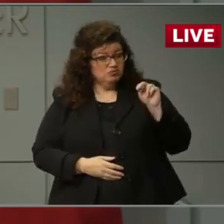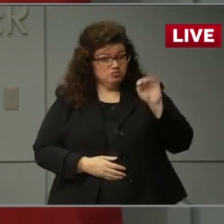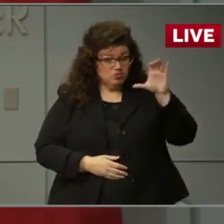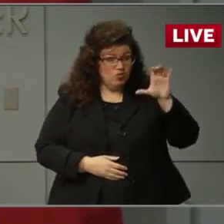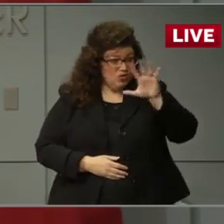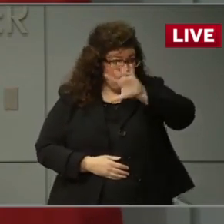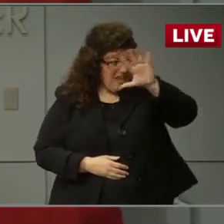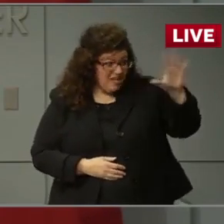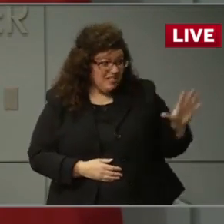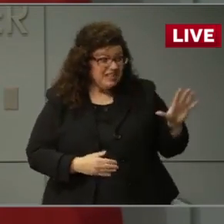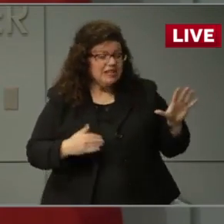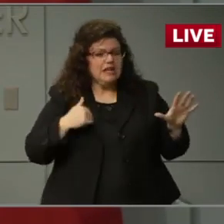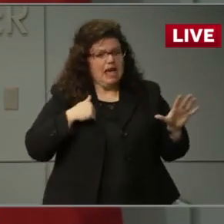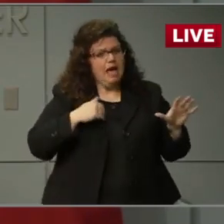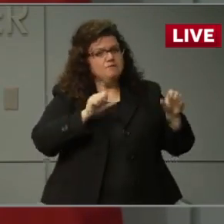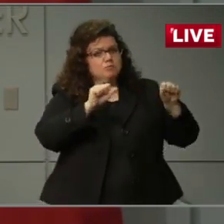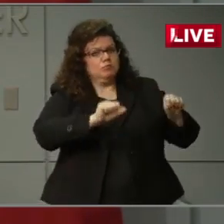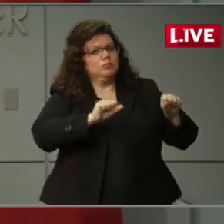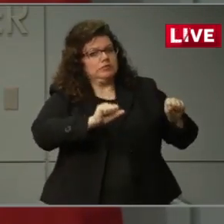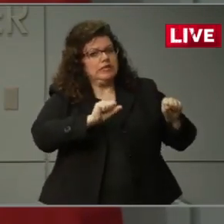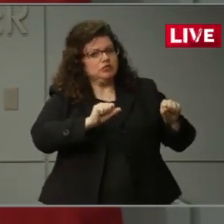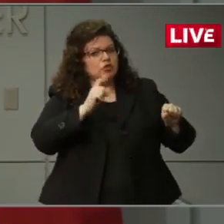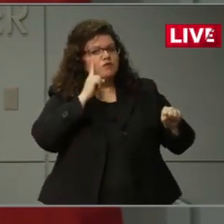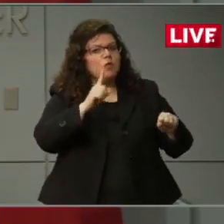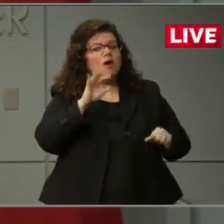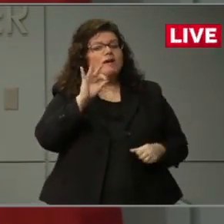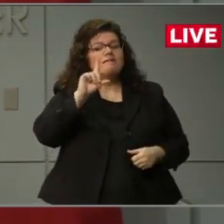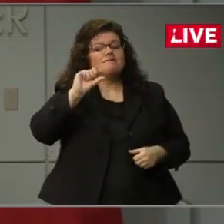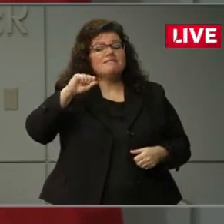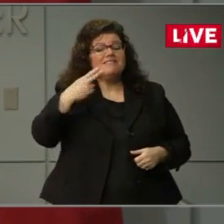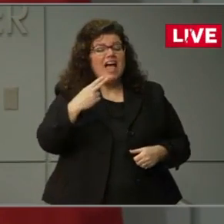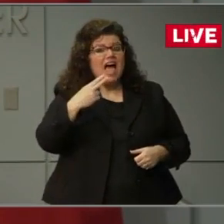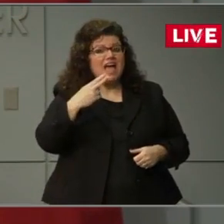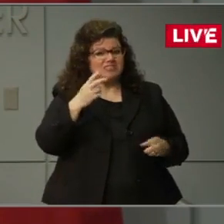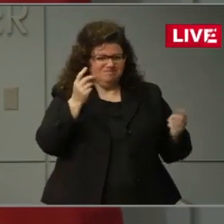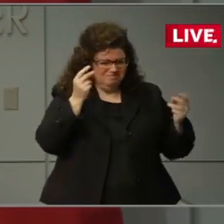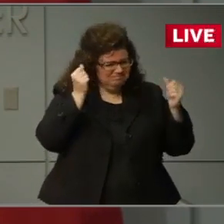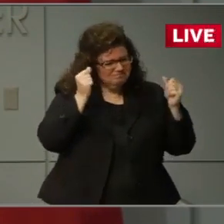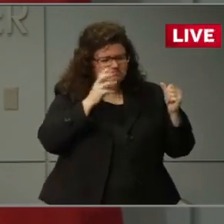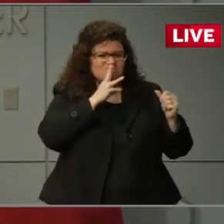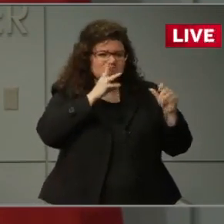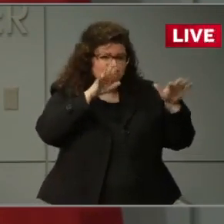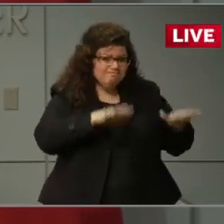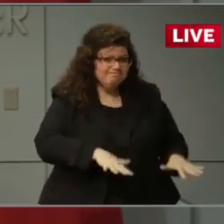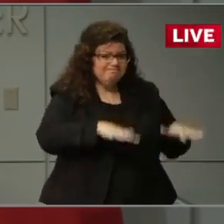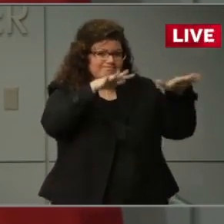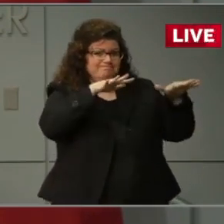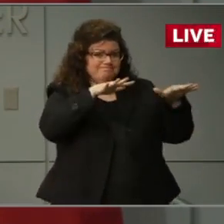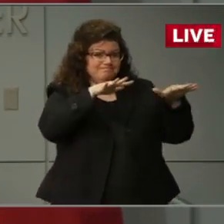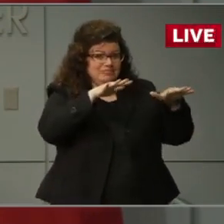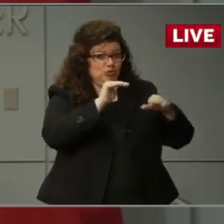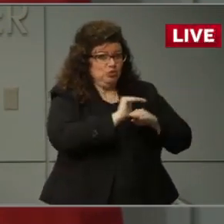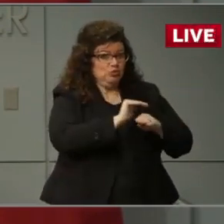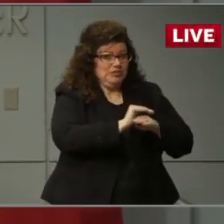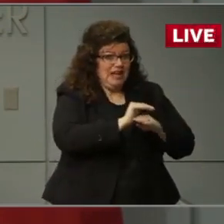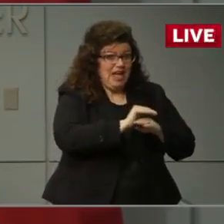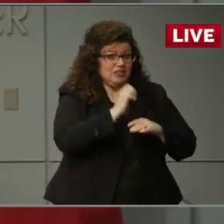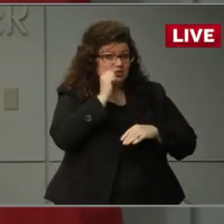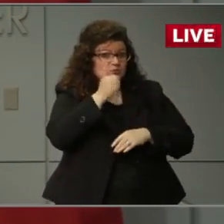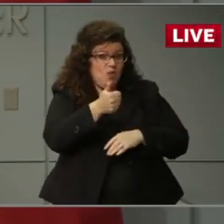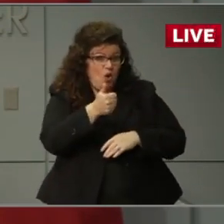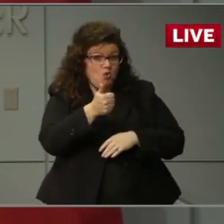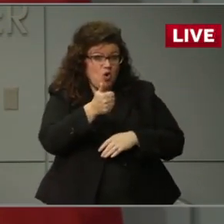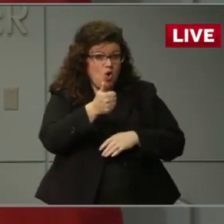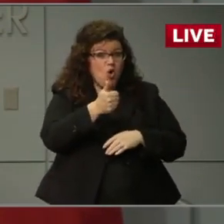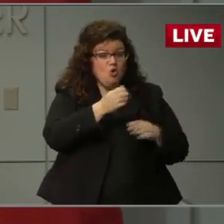under a moderate potential for flash flooding today and tonight. That risk extends into the